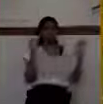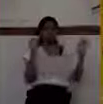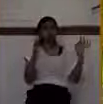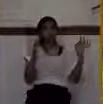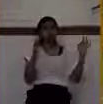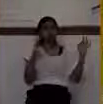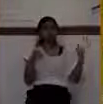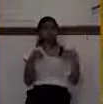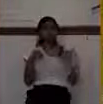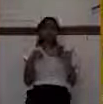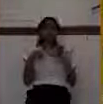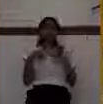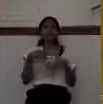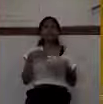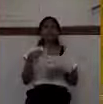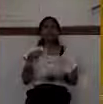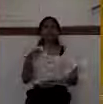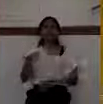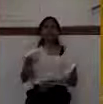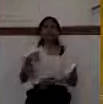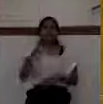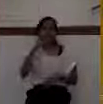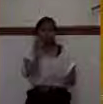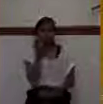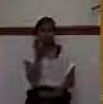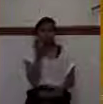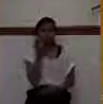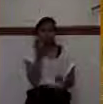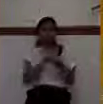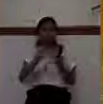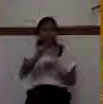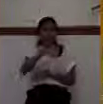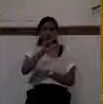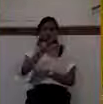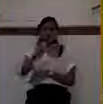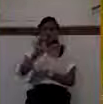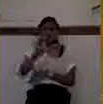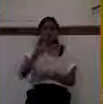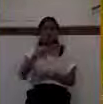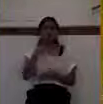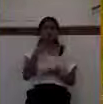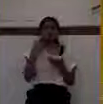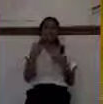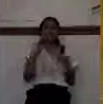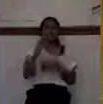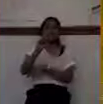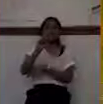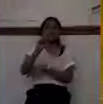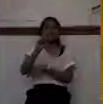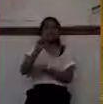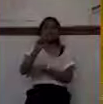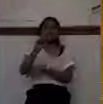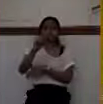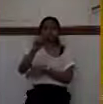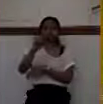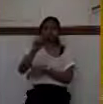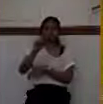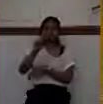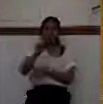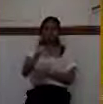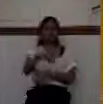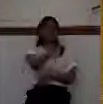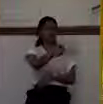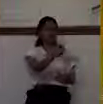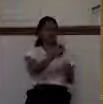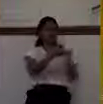prostitutes. Look down at verse 24 again. There were also sodomites in the land. And they did according to all the abominations of the